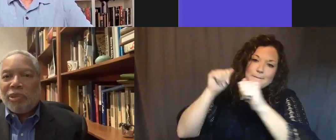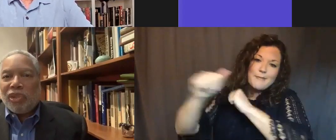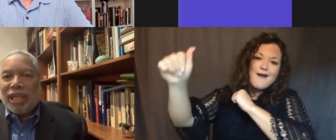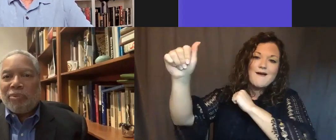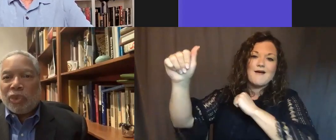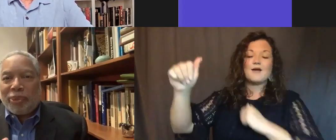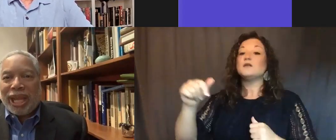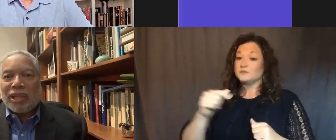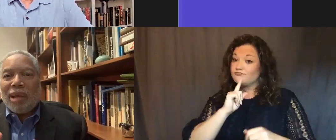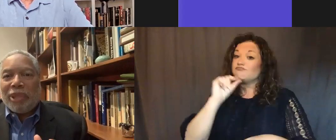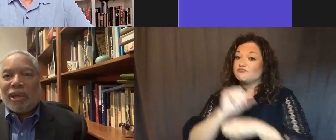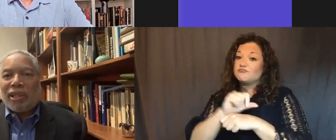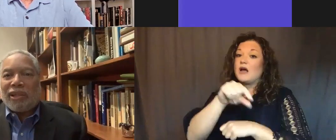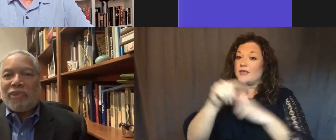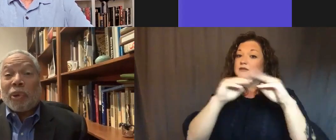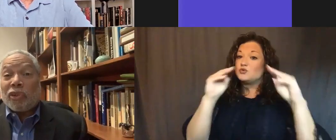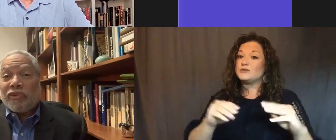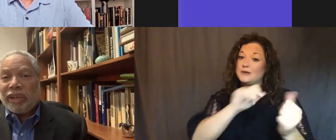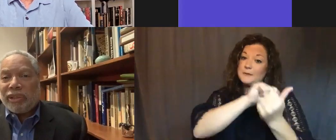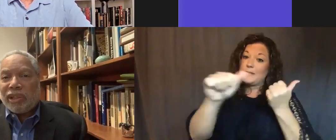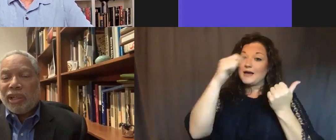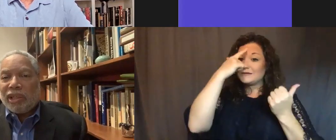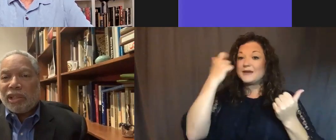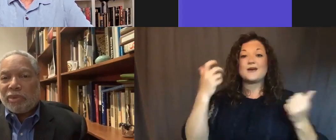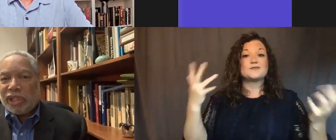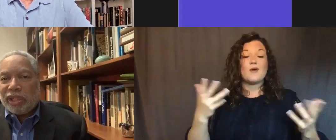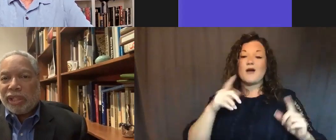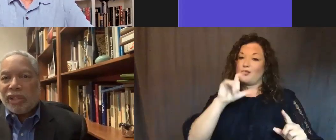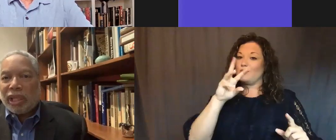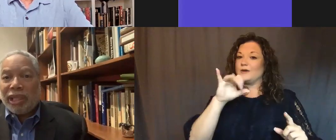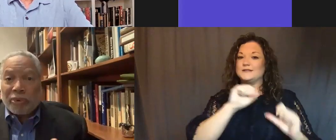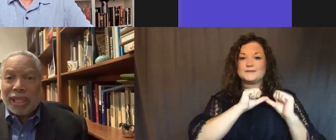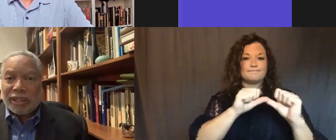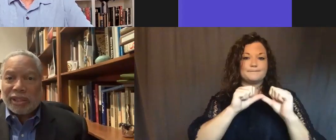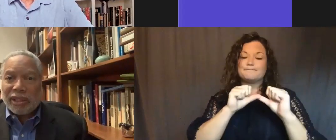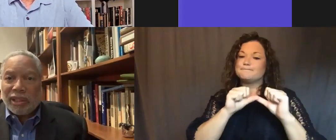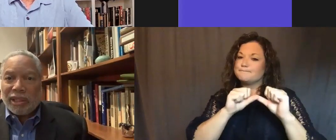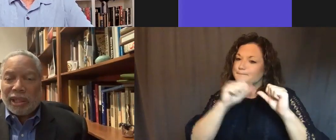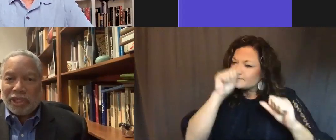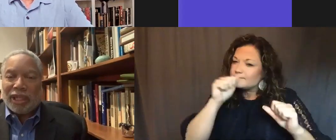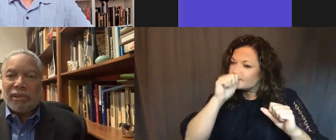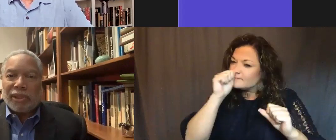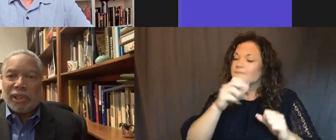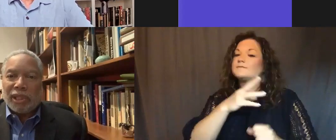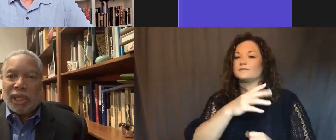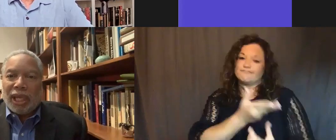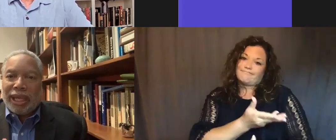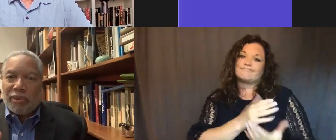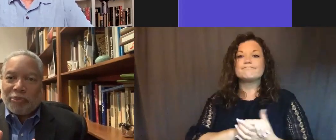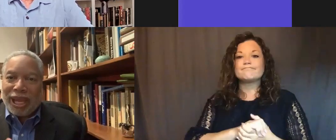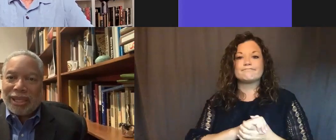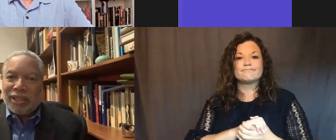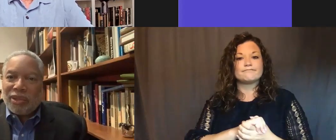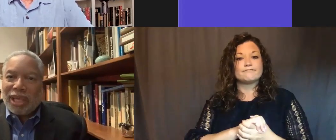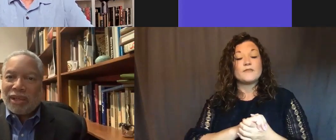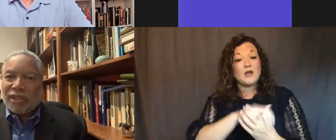and museum was passed because of the perseverance, the resilience, and the presence of John Lewis. And